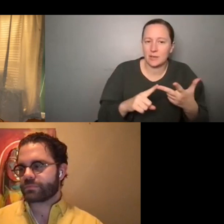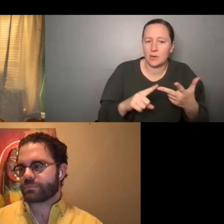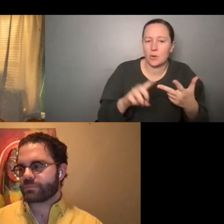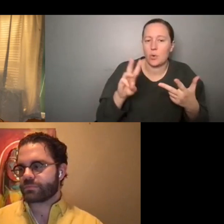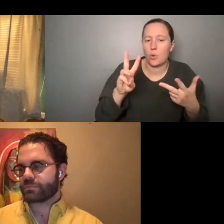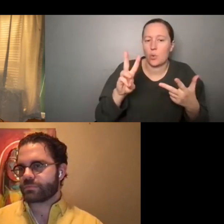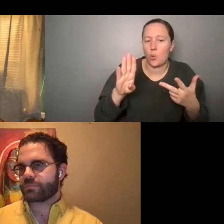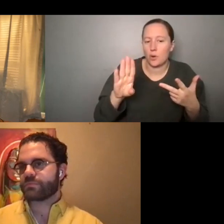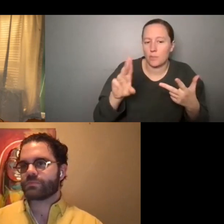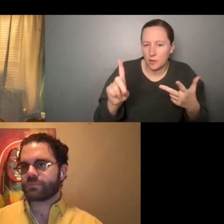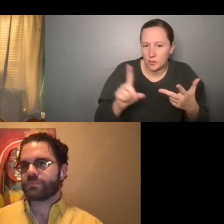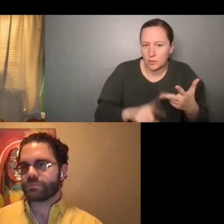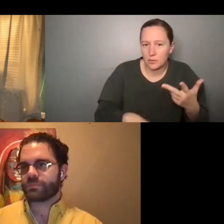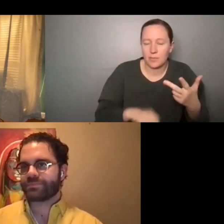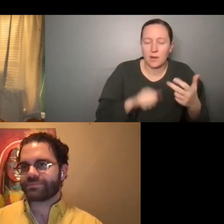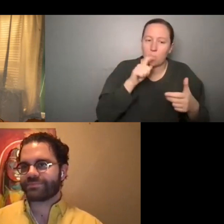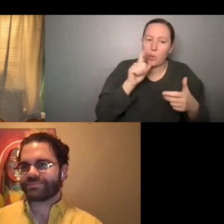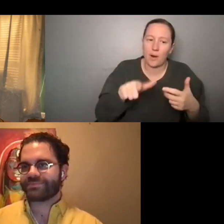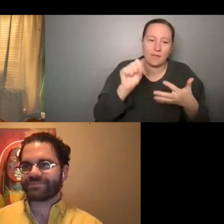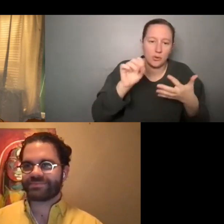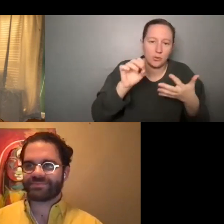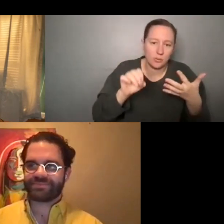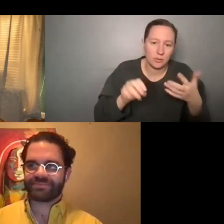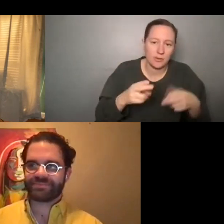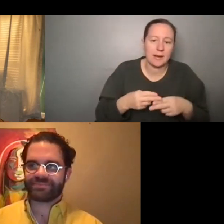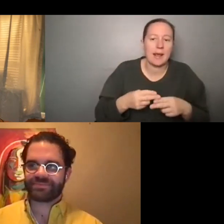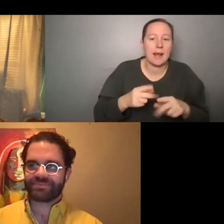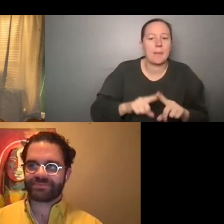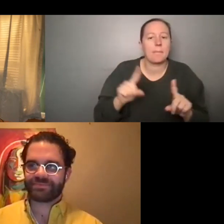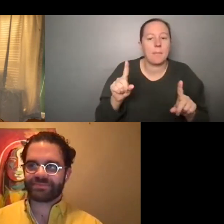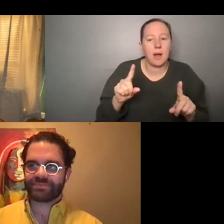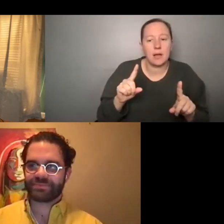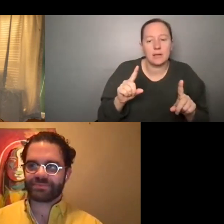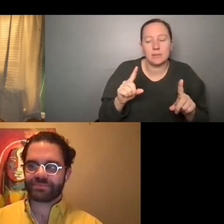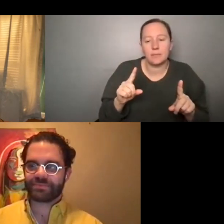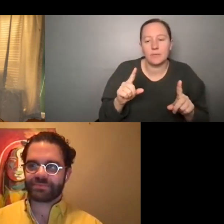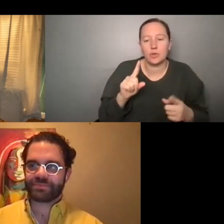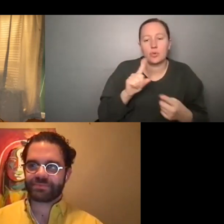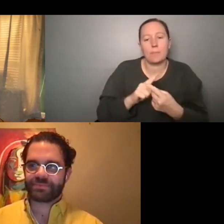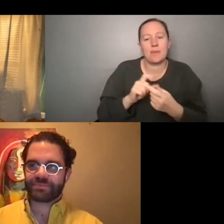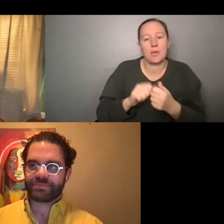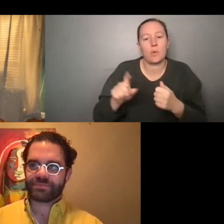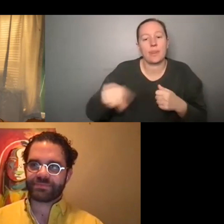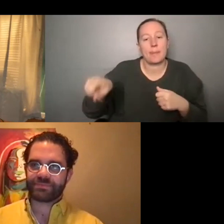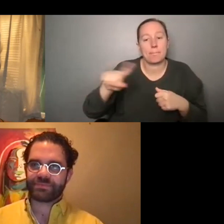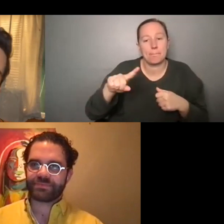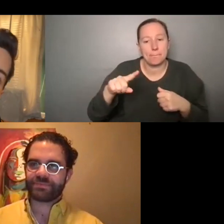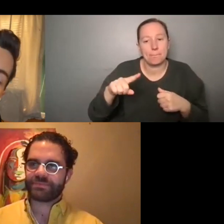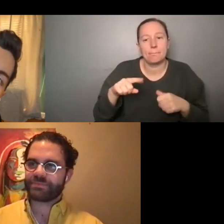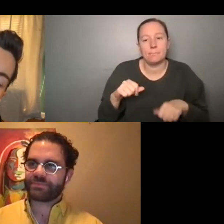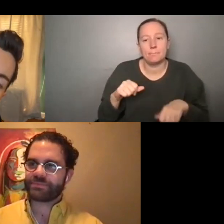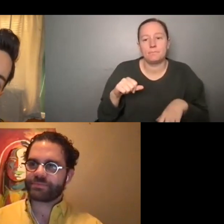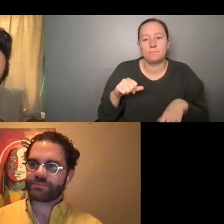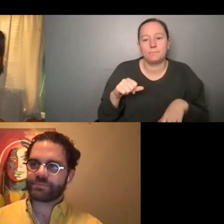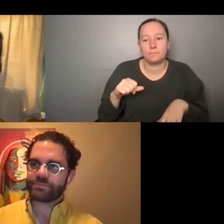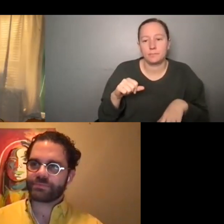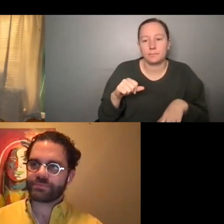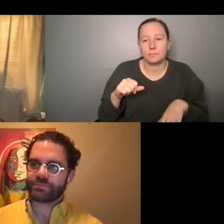Brothers. I, I don't need to name them all, but, um, so you, you meet with those folks. Um,